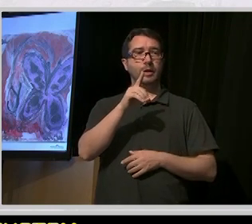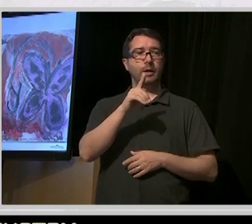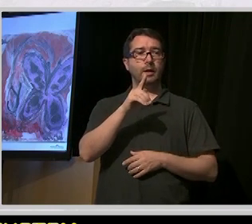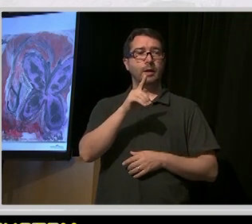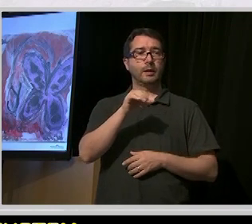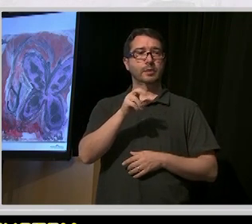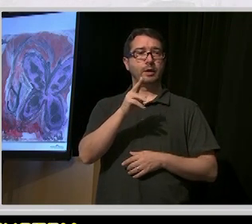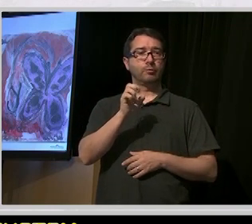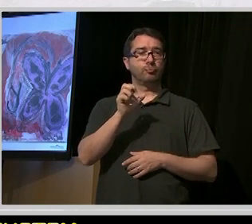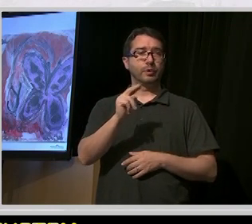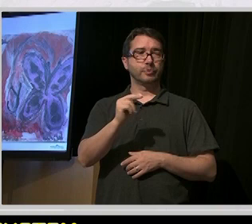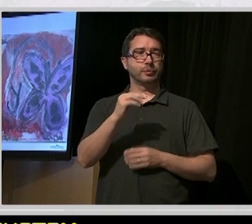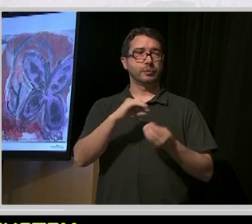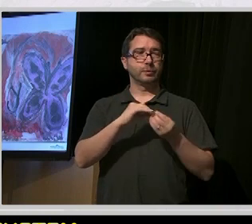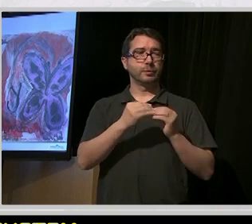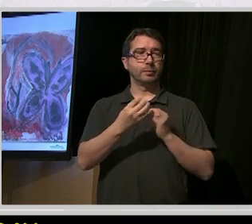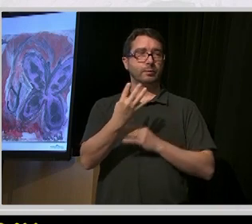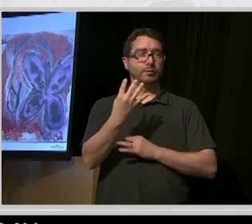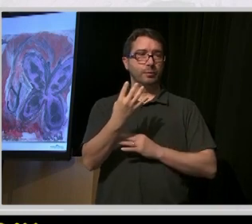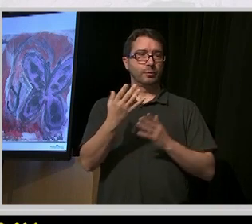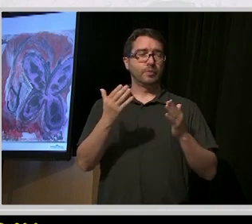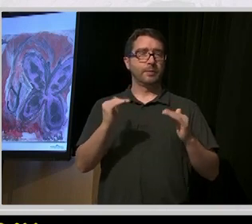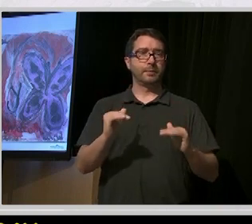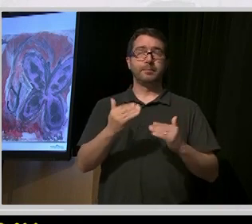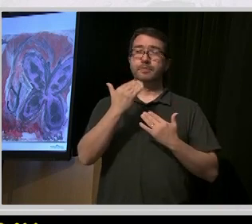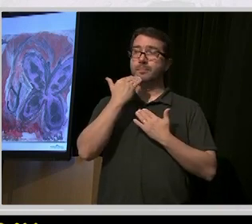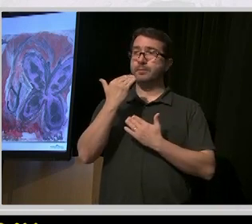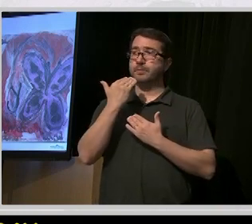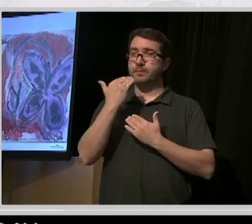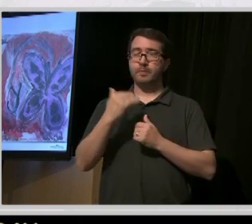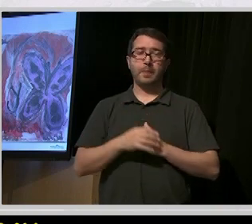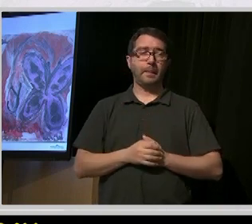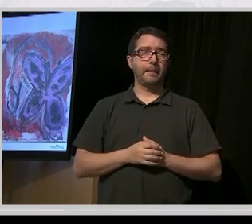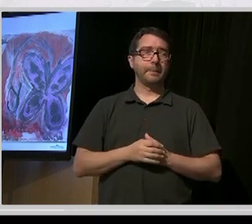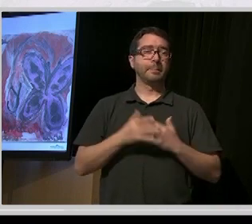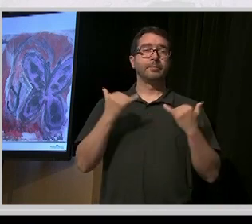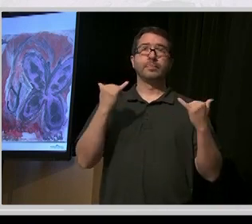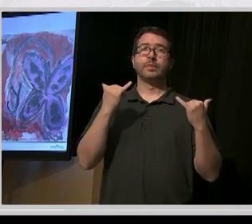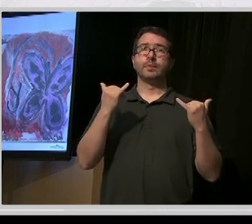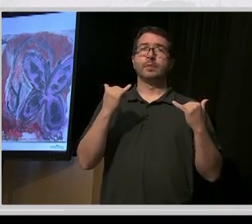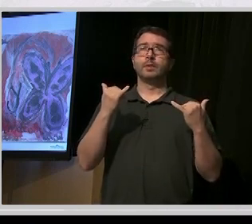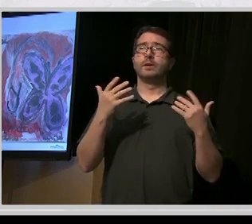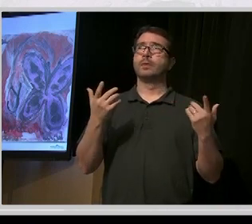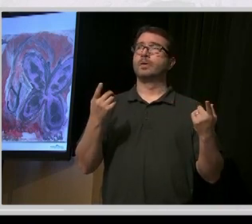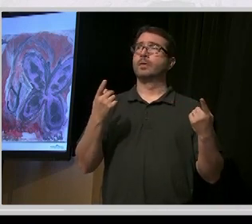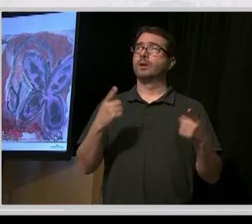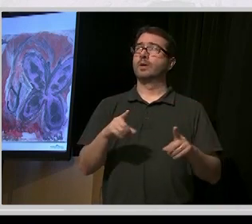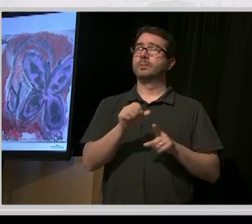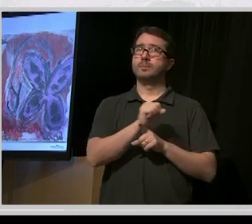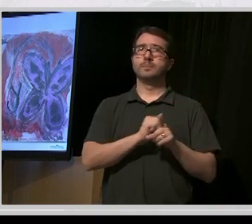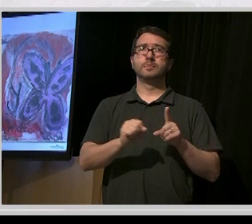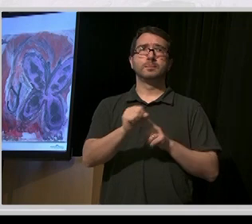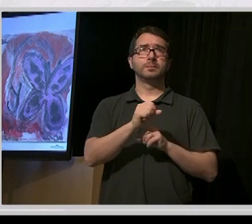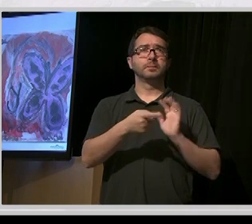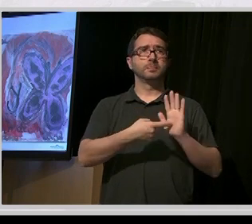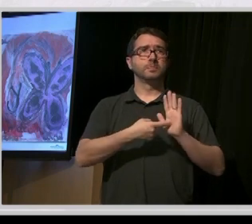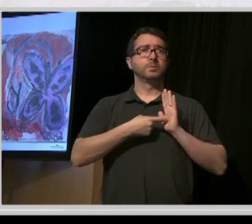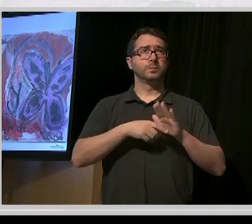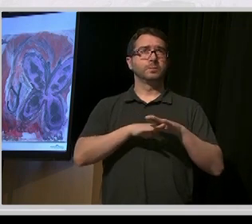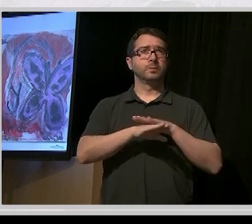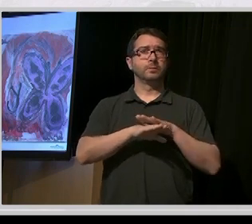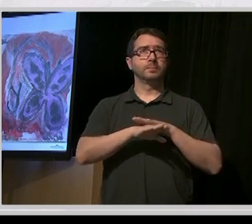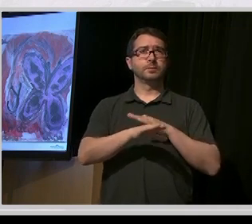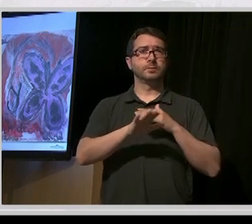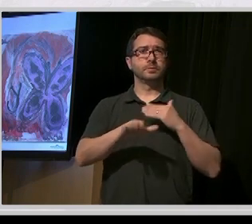Thanks. Thanks, Tim. So the current situation if people require access to